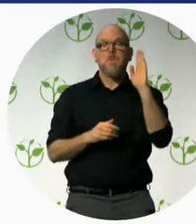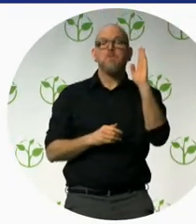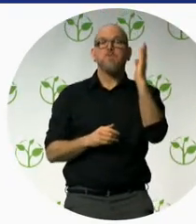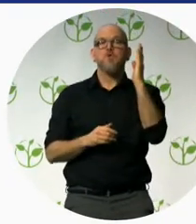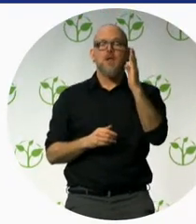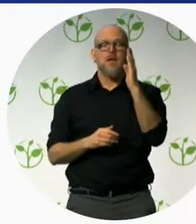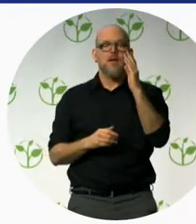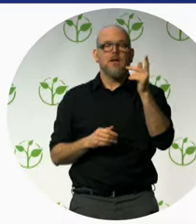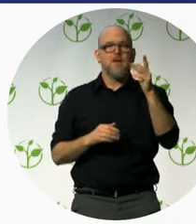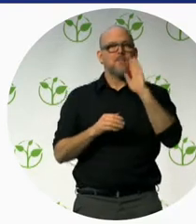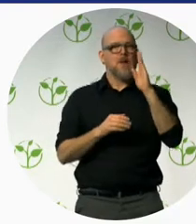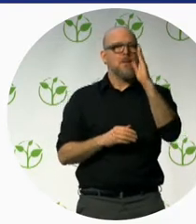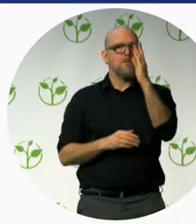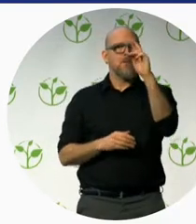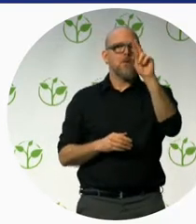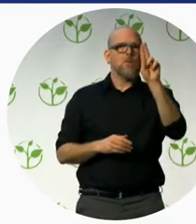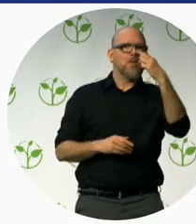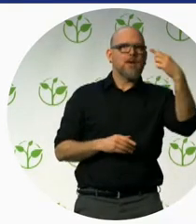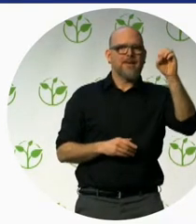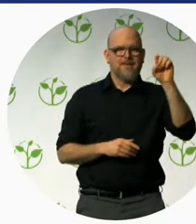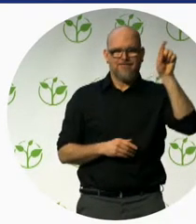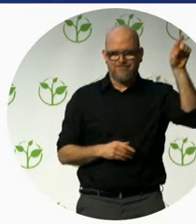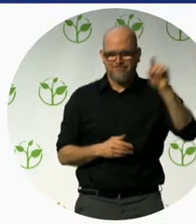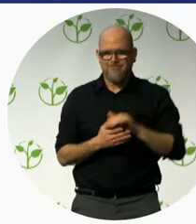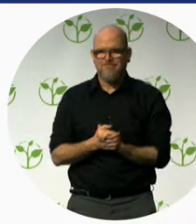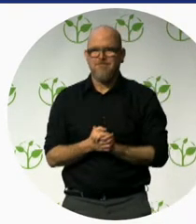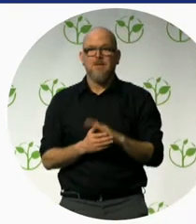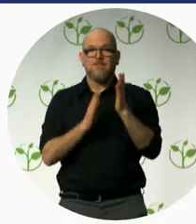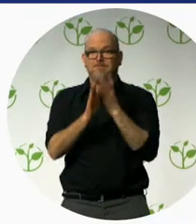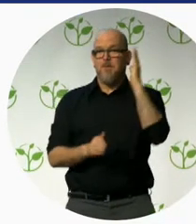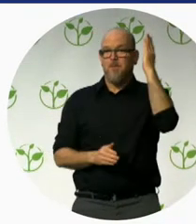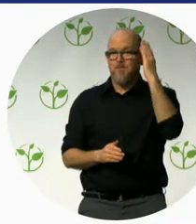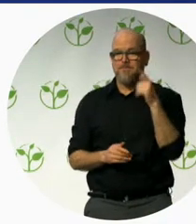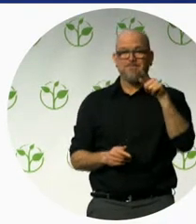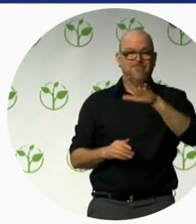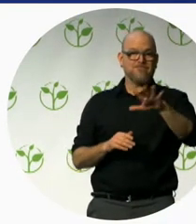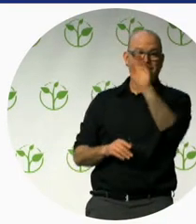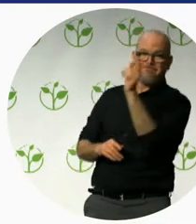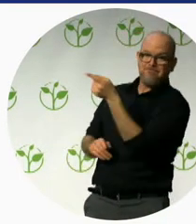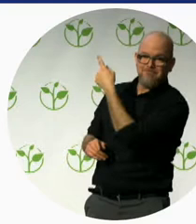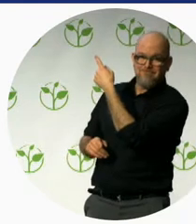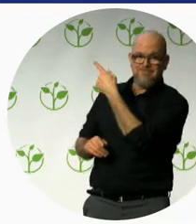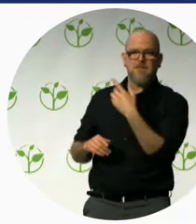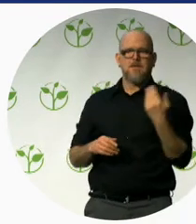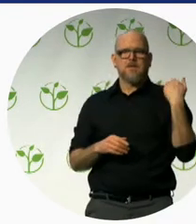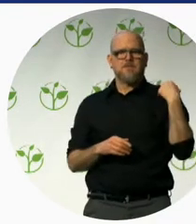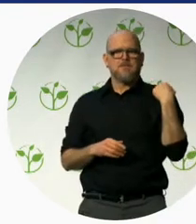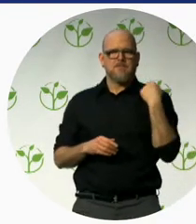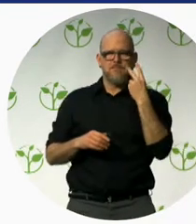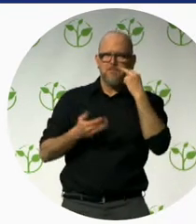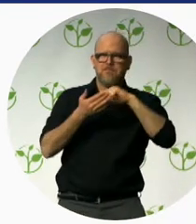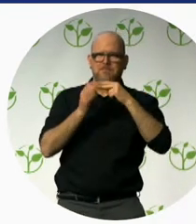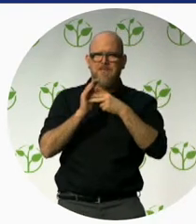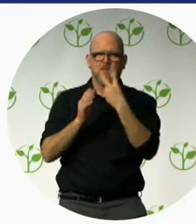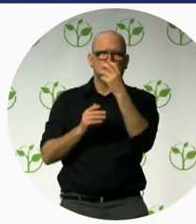accessible holiday destination for everyone in Flanders by 2020. What do we mean by